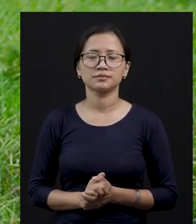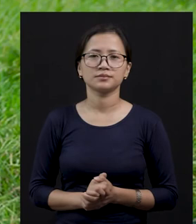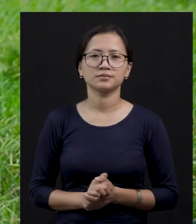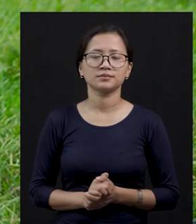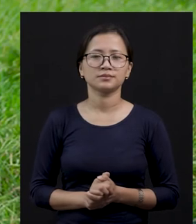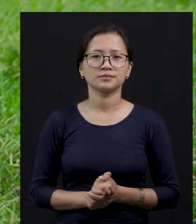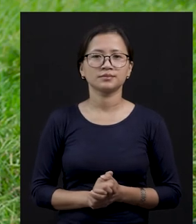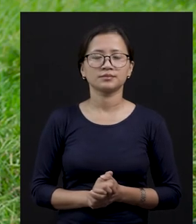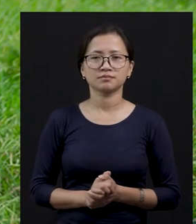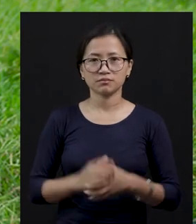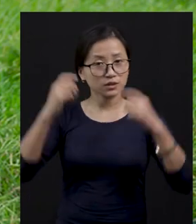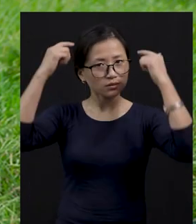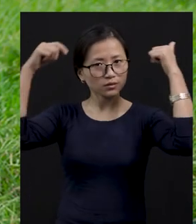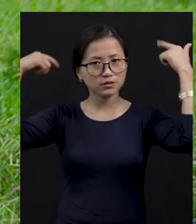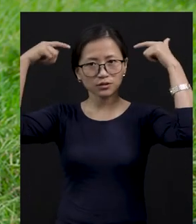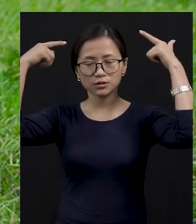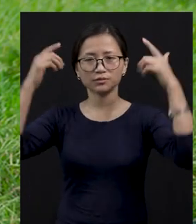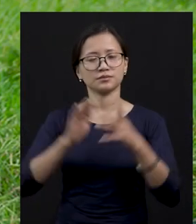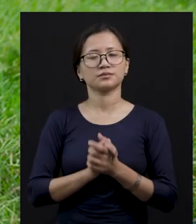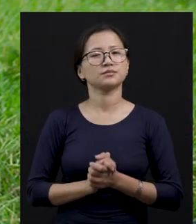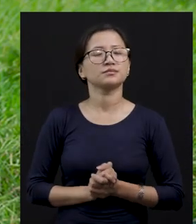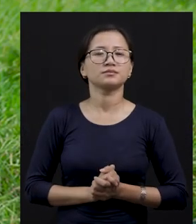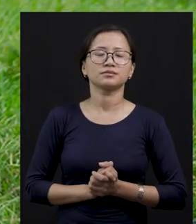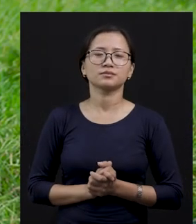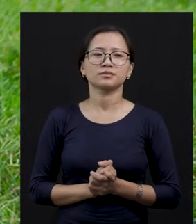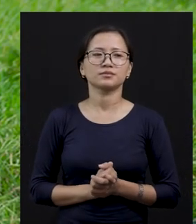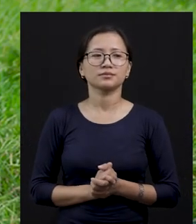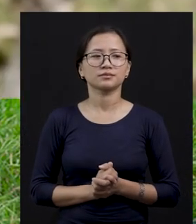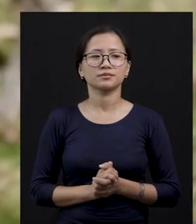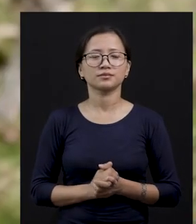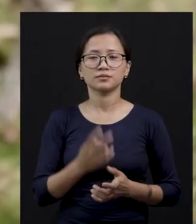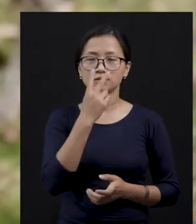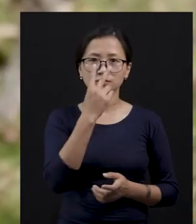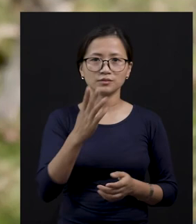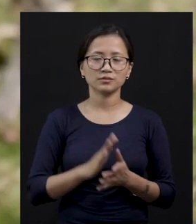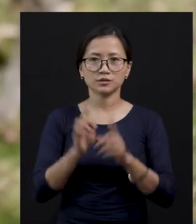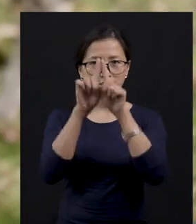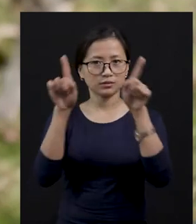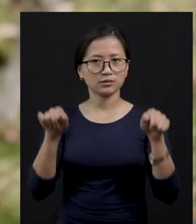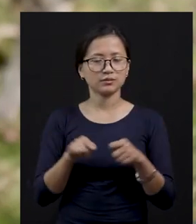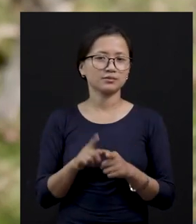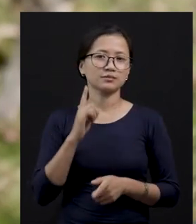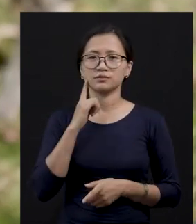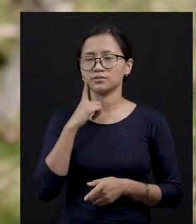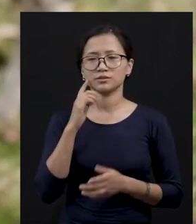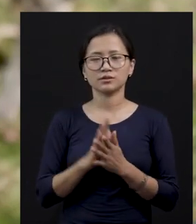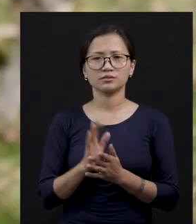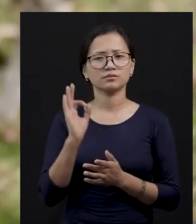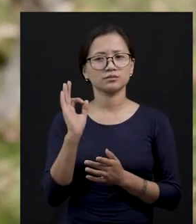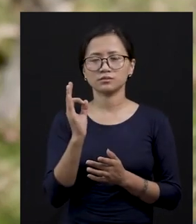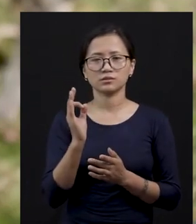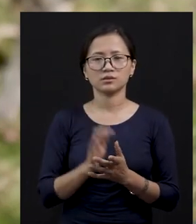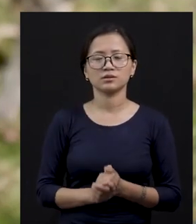This is a sheep, right? It's a sheep, okay? See? Such a pretty, cute